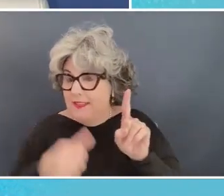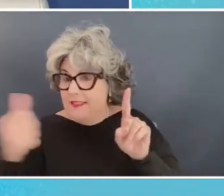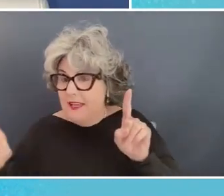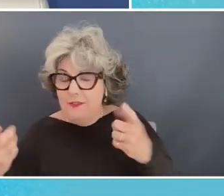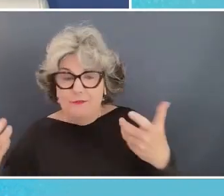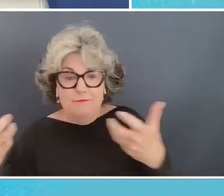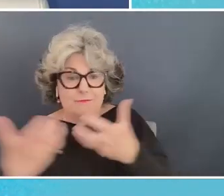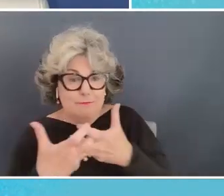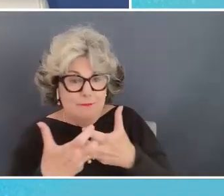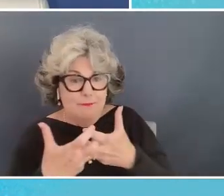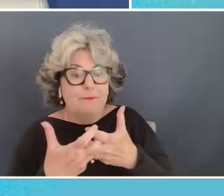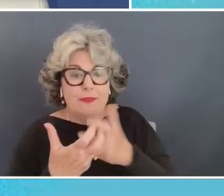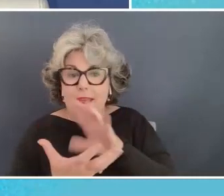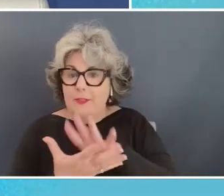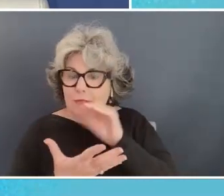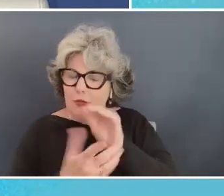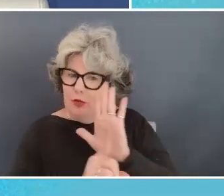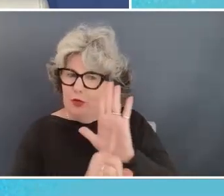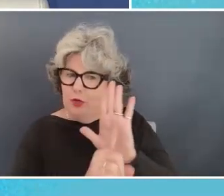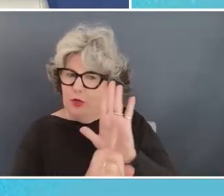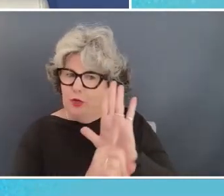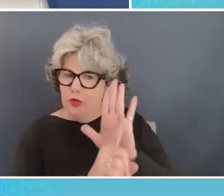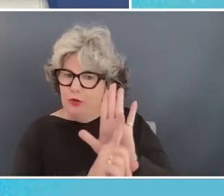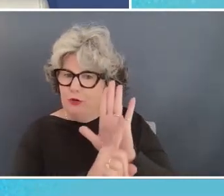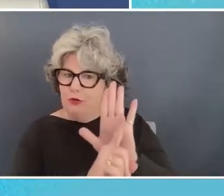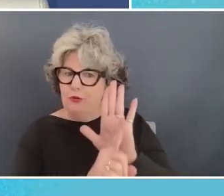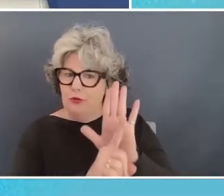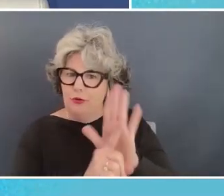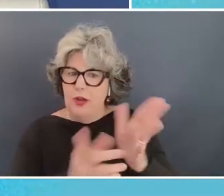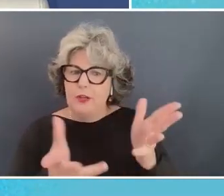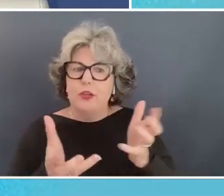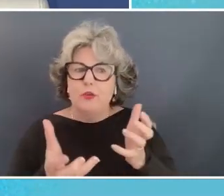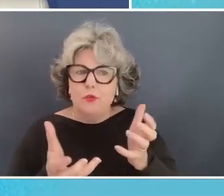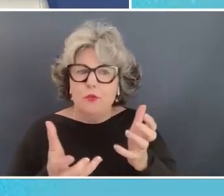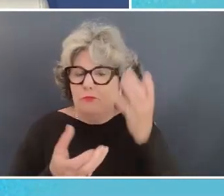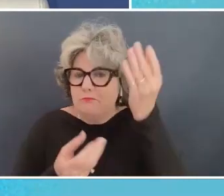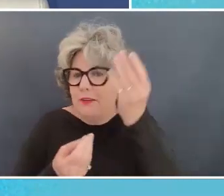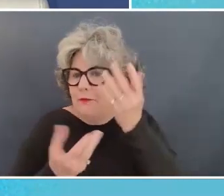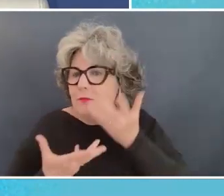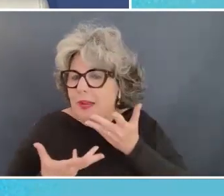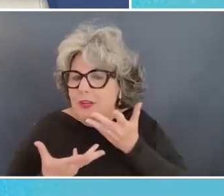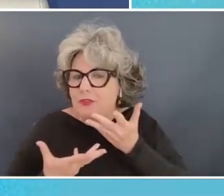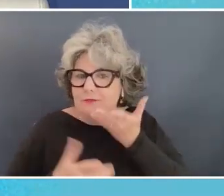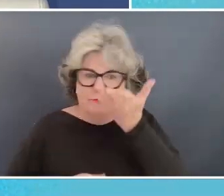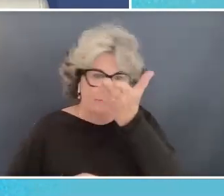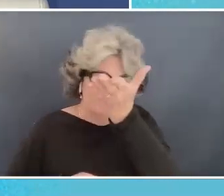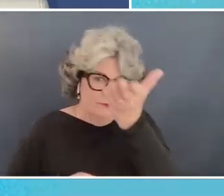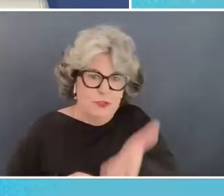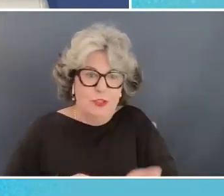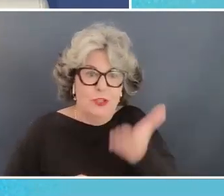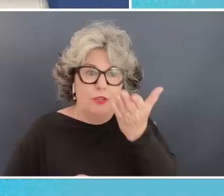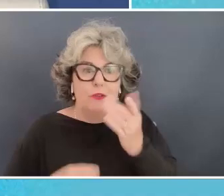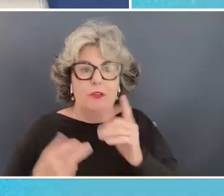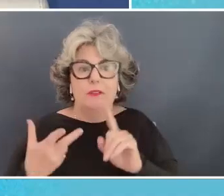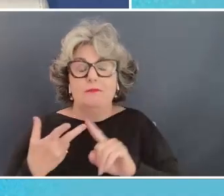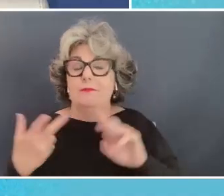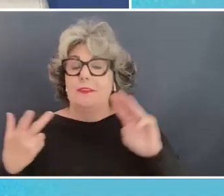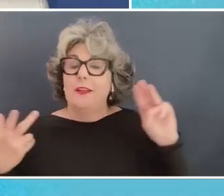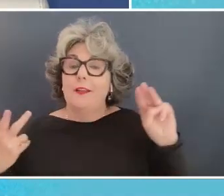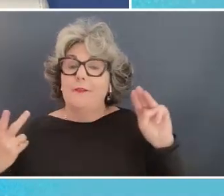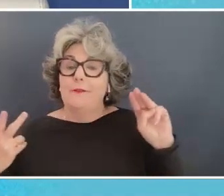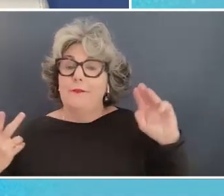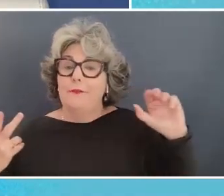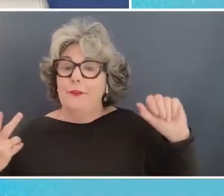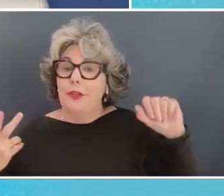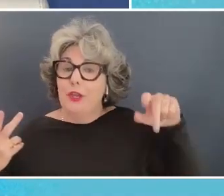is learning um how you want to do information delivered to you maps if you use maps also